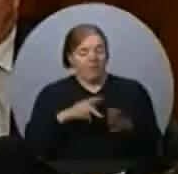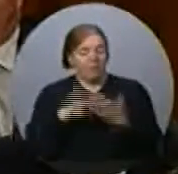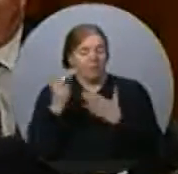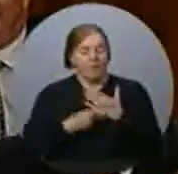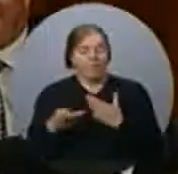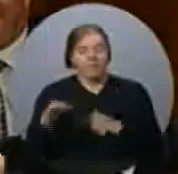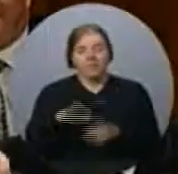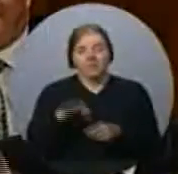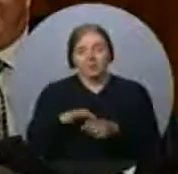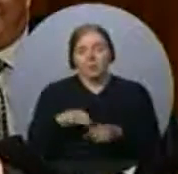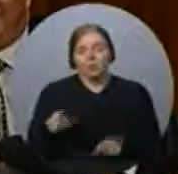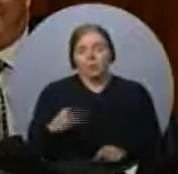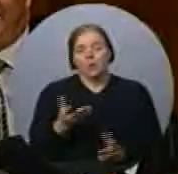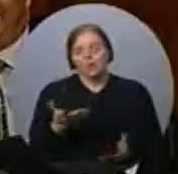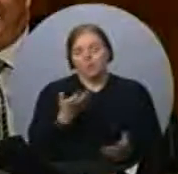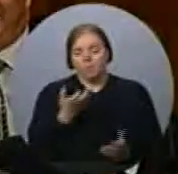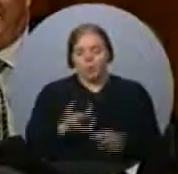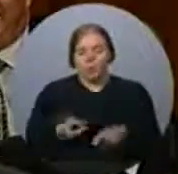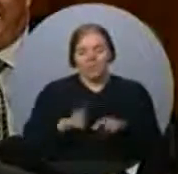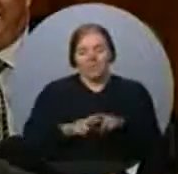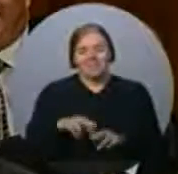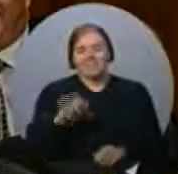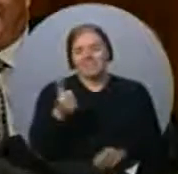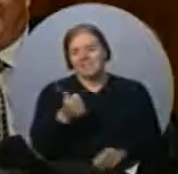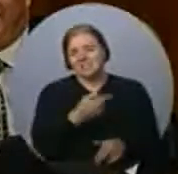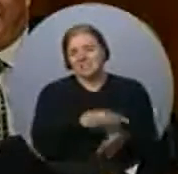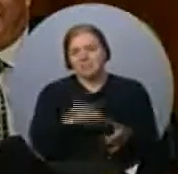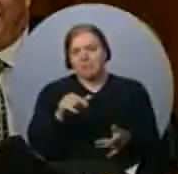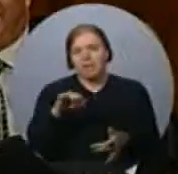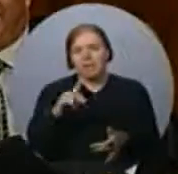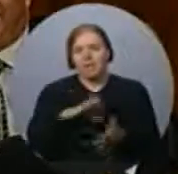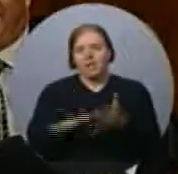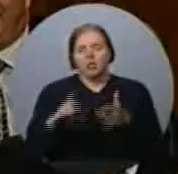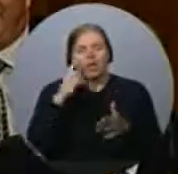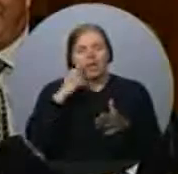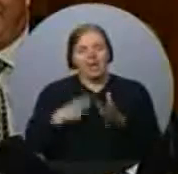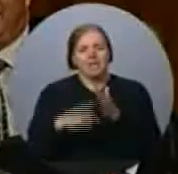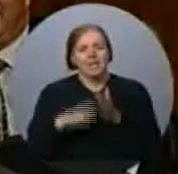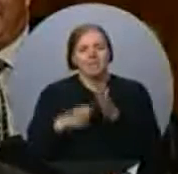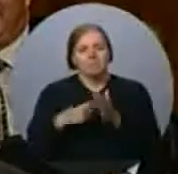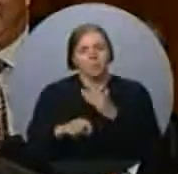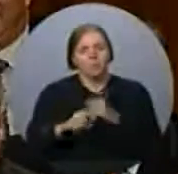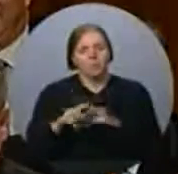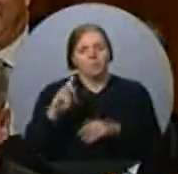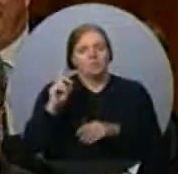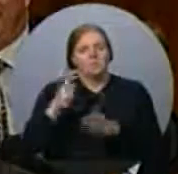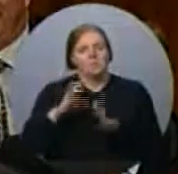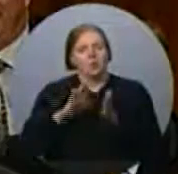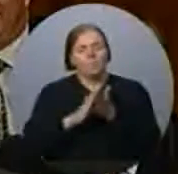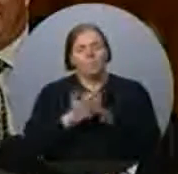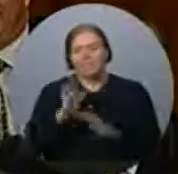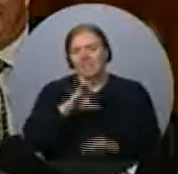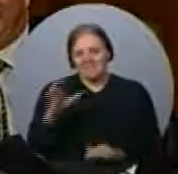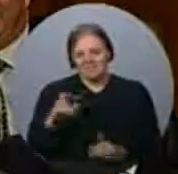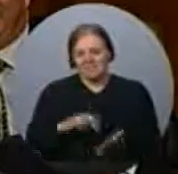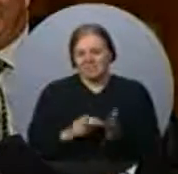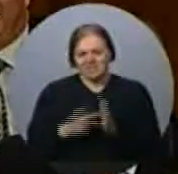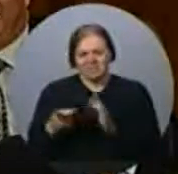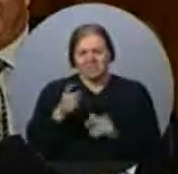want to slap a huge $10 billion a year job killing tax hike on Canadian employers.